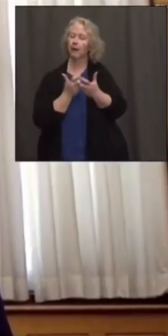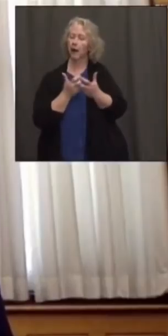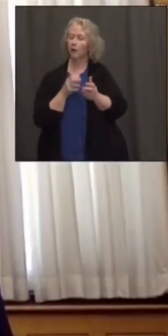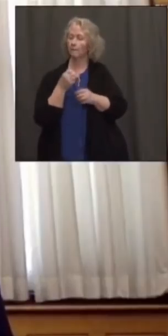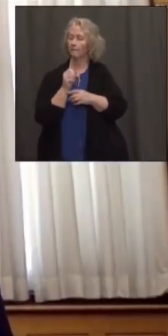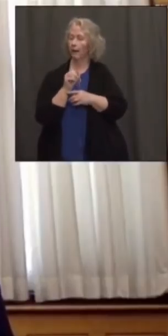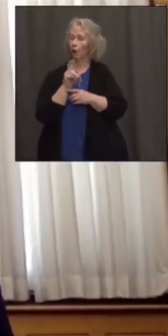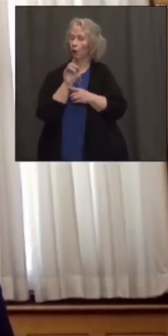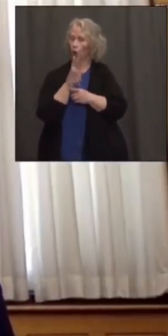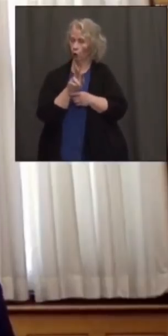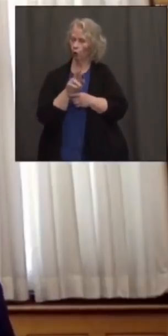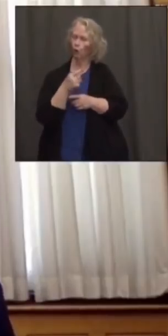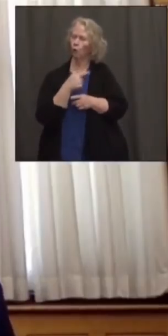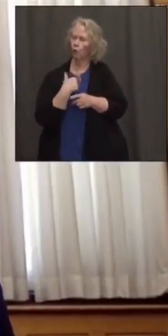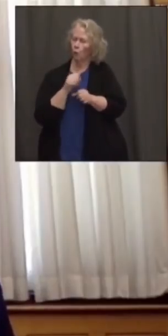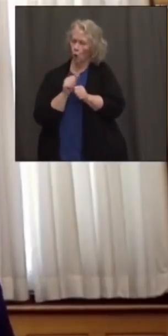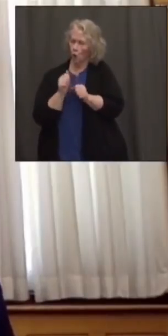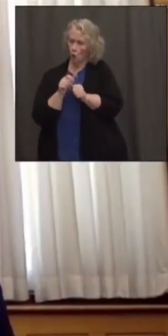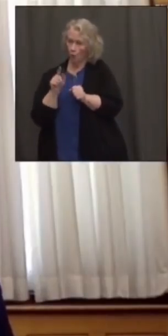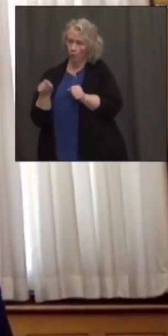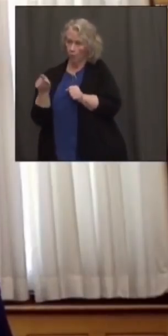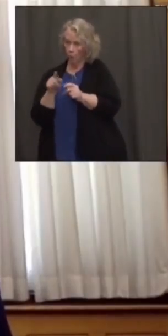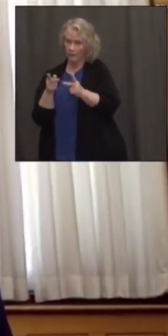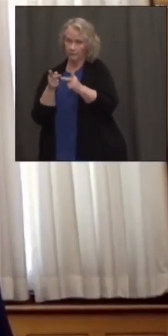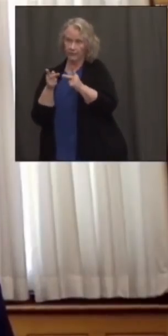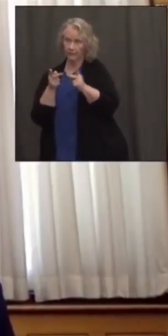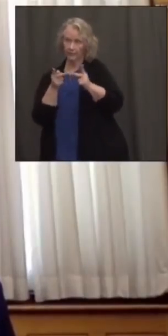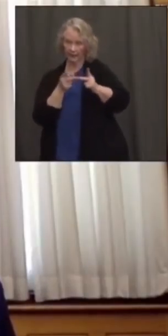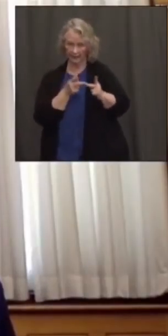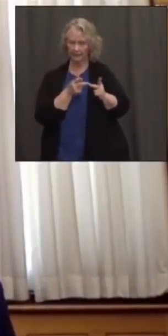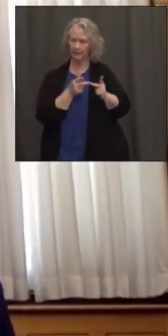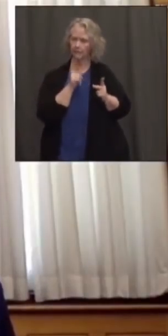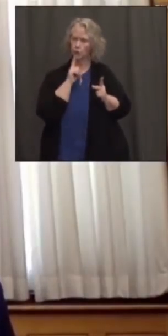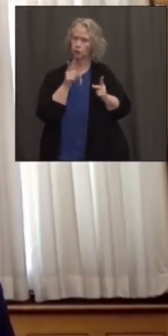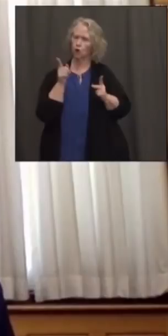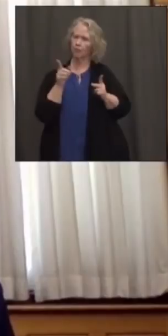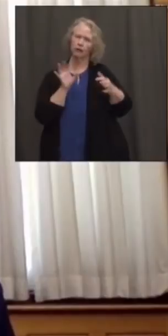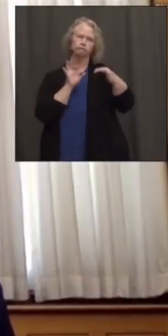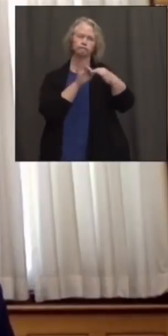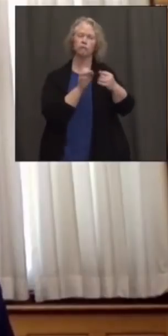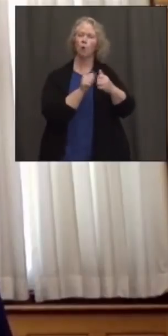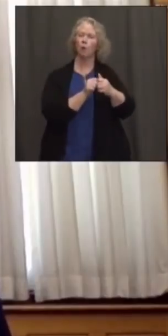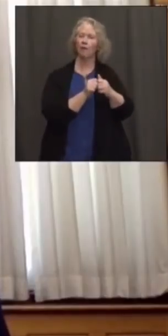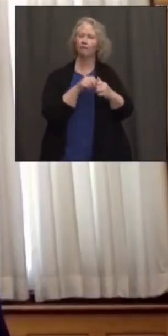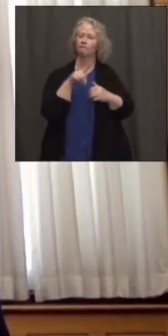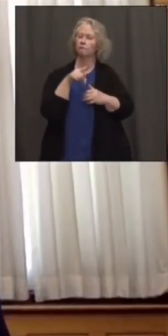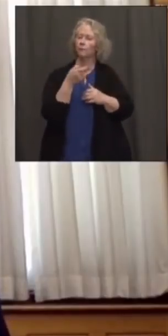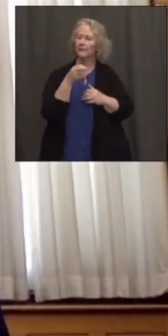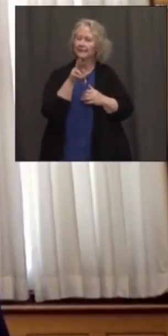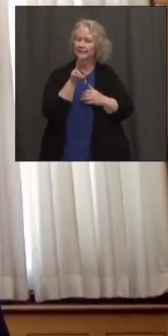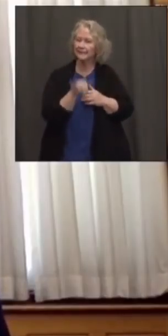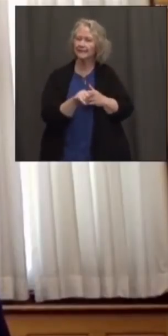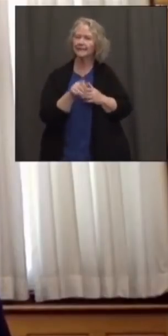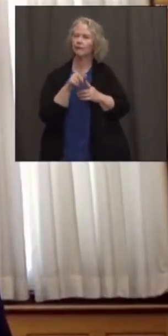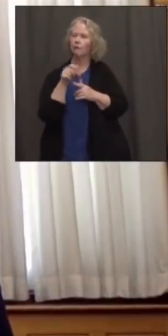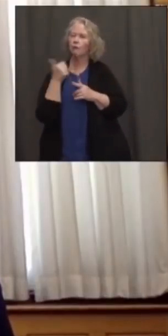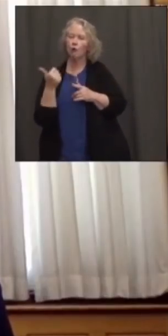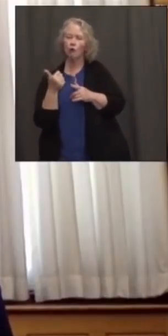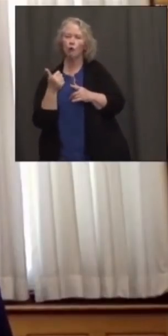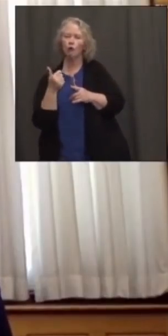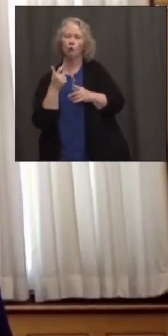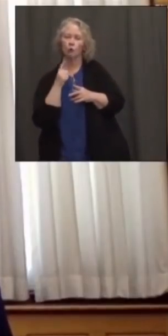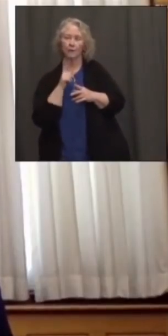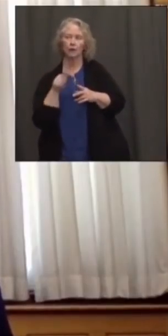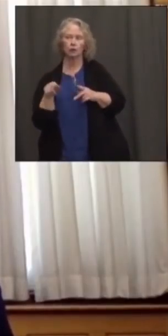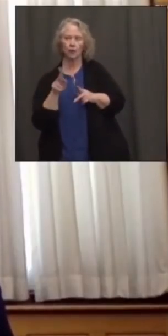facility operators to make sure they're paired up with pharmacies or other vaccinating partners to ensure that second